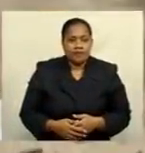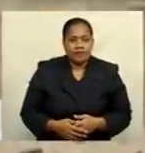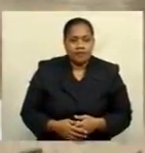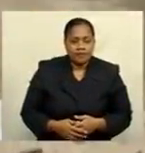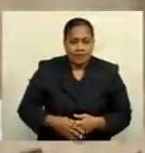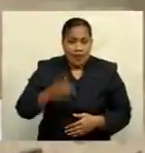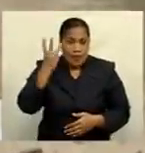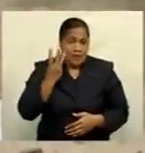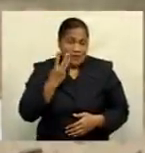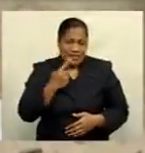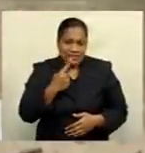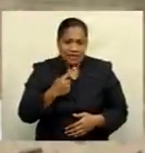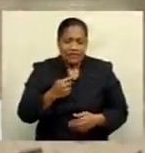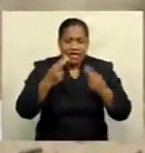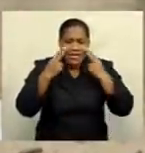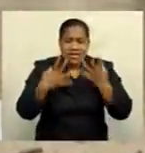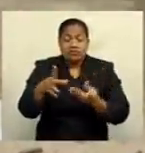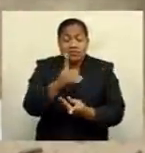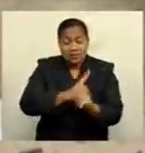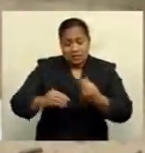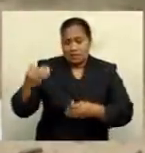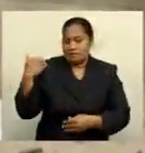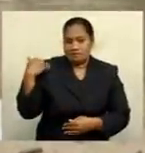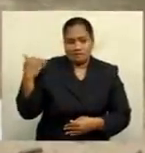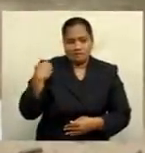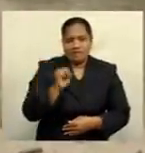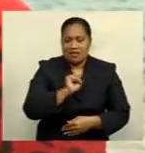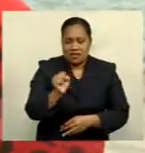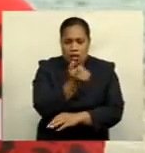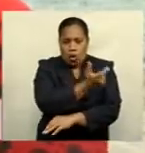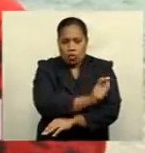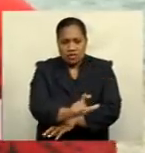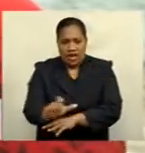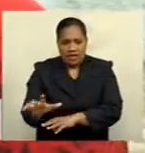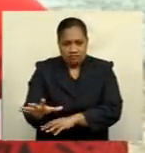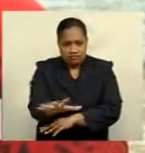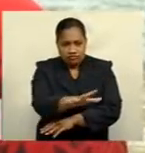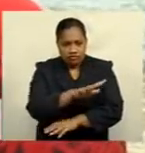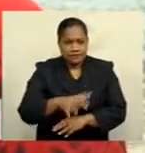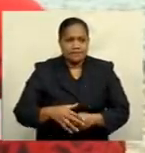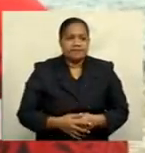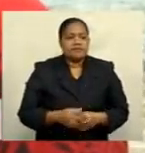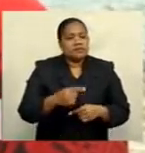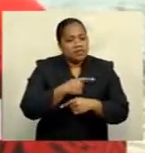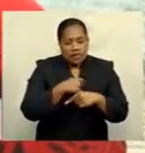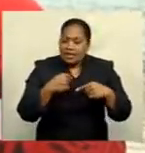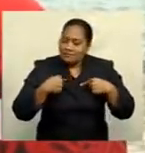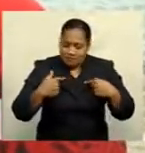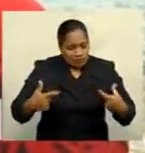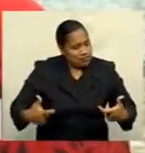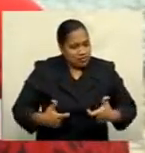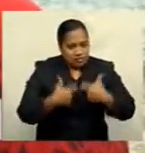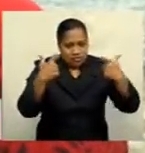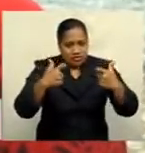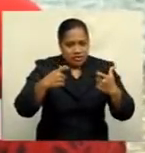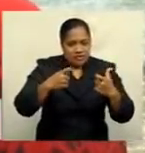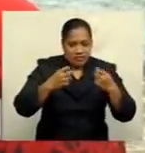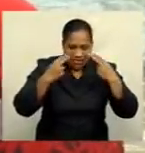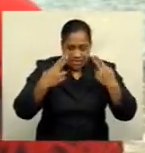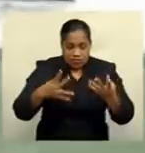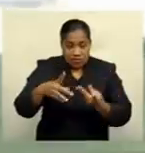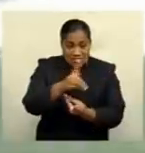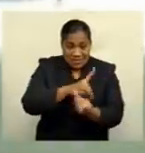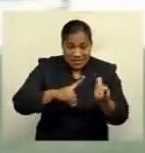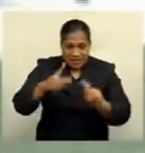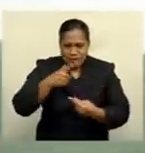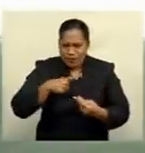disasters have also affected their coastline. We face challenges during natural disasters due to our geographical